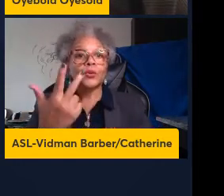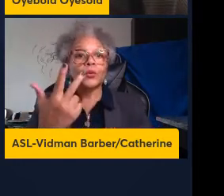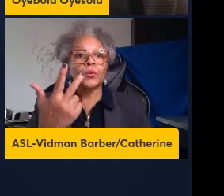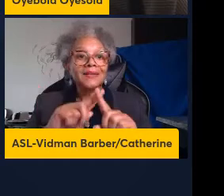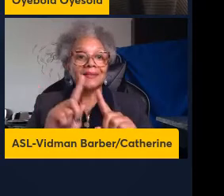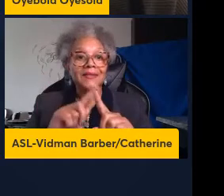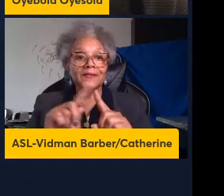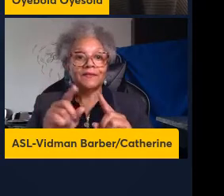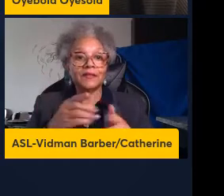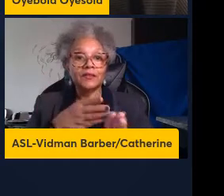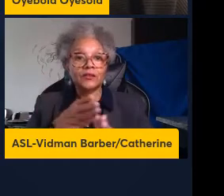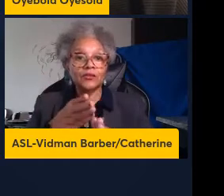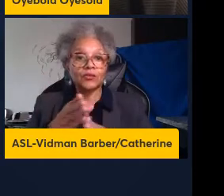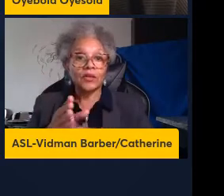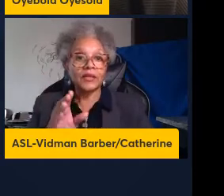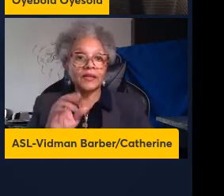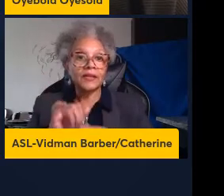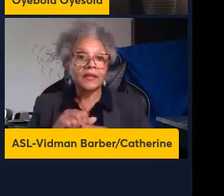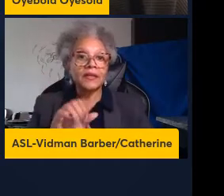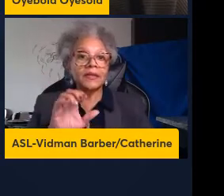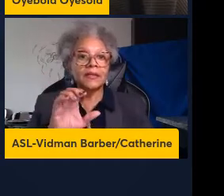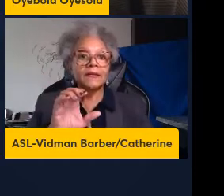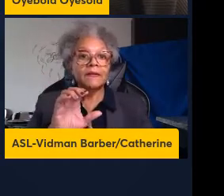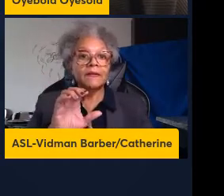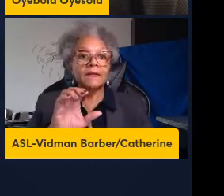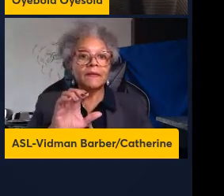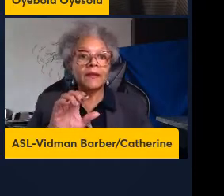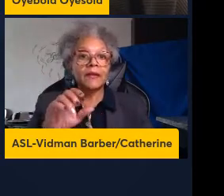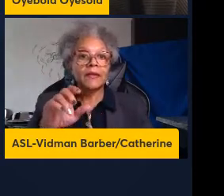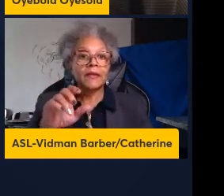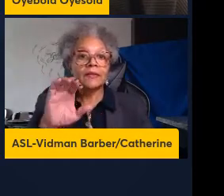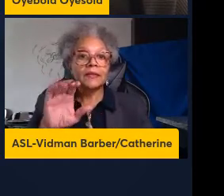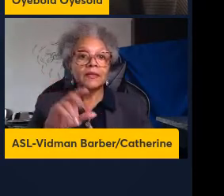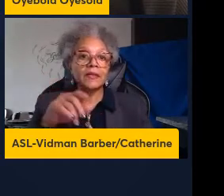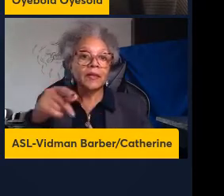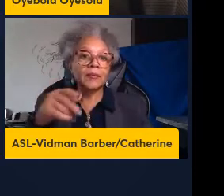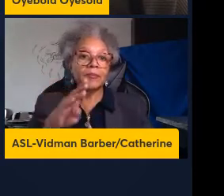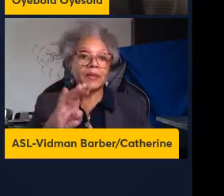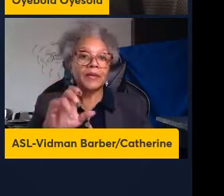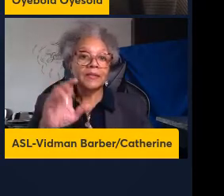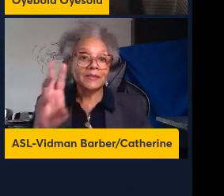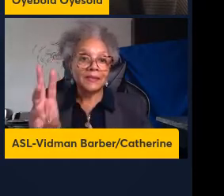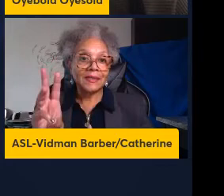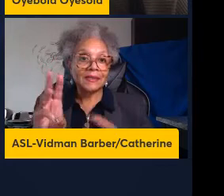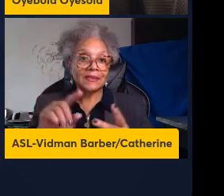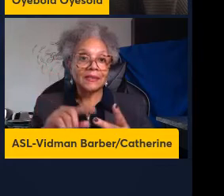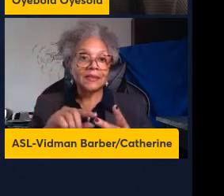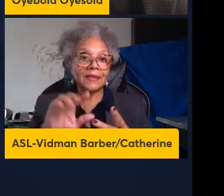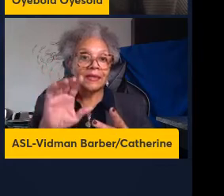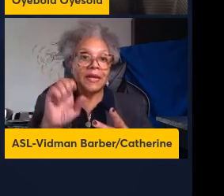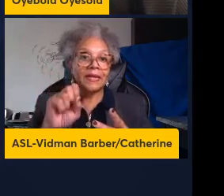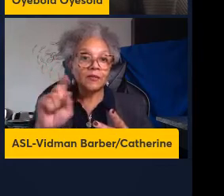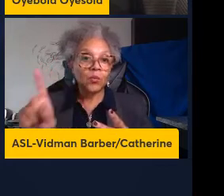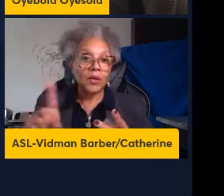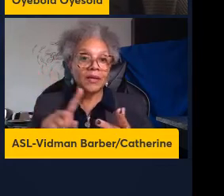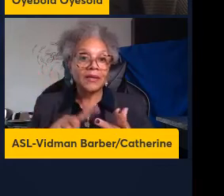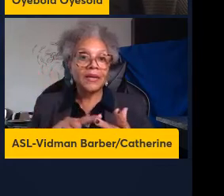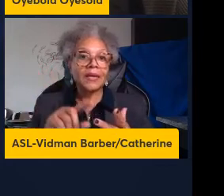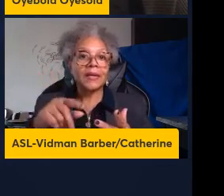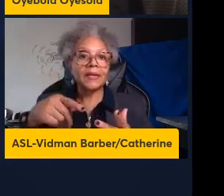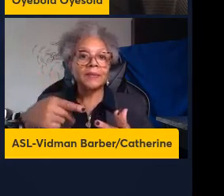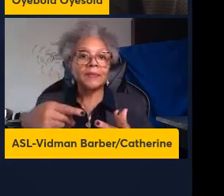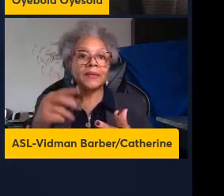the B6 mice the 129 mice and the PWK mice and then some of them were kept in the lab as control